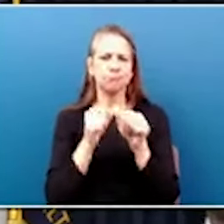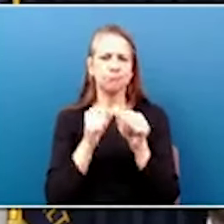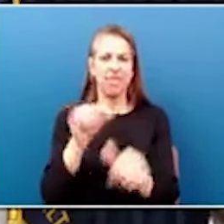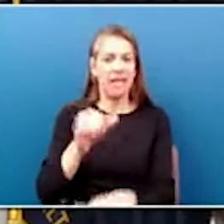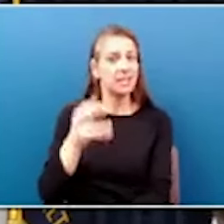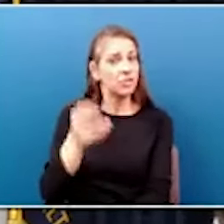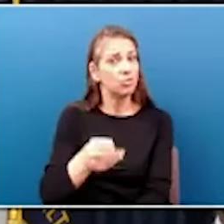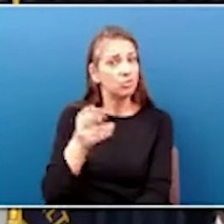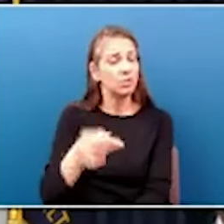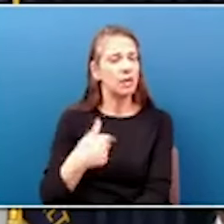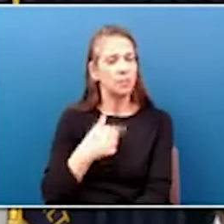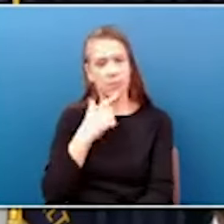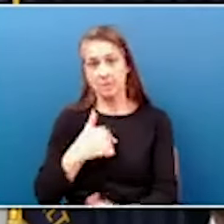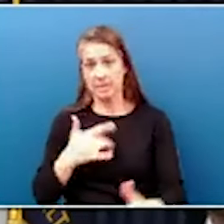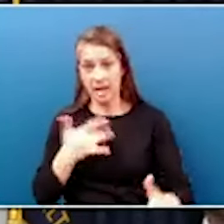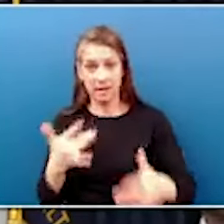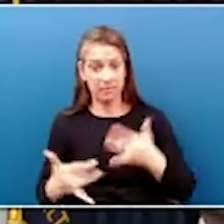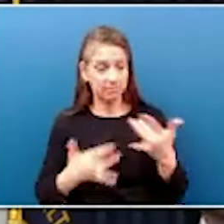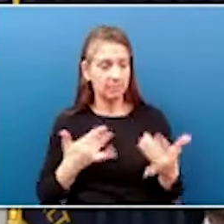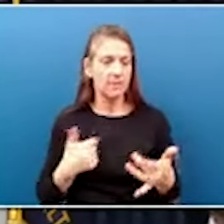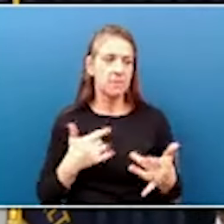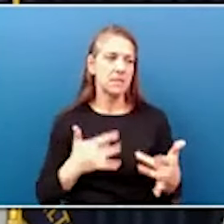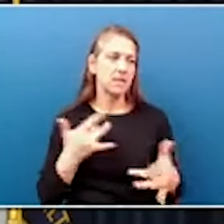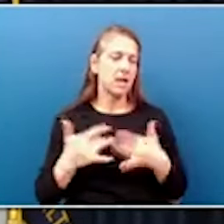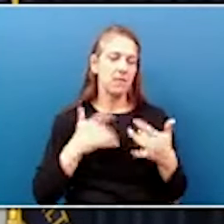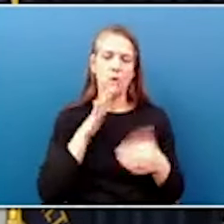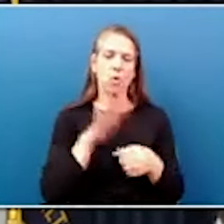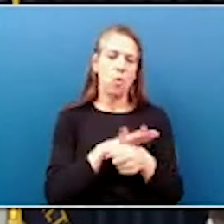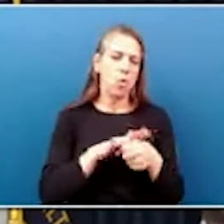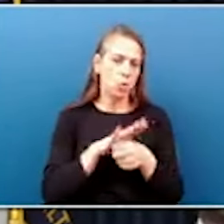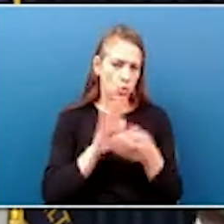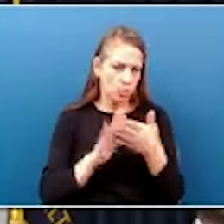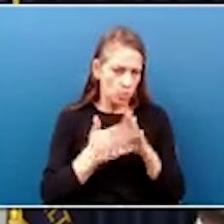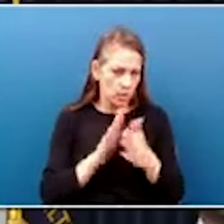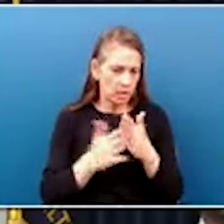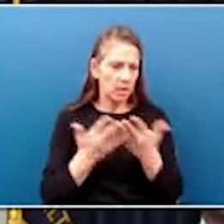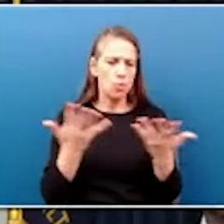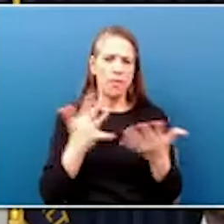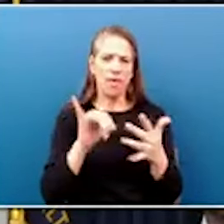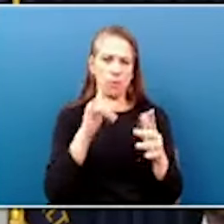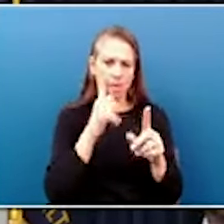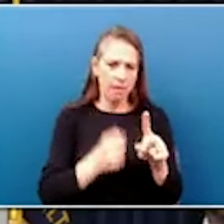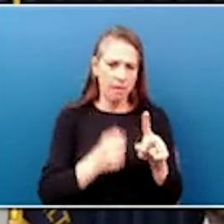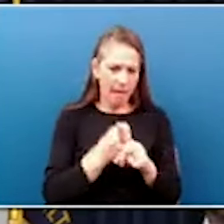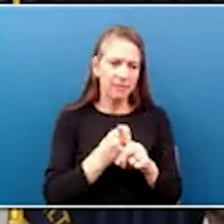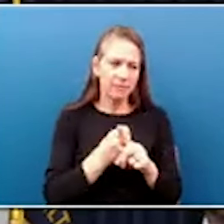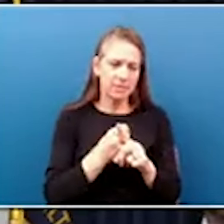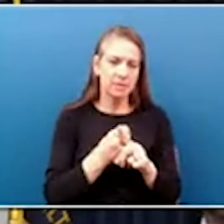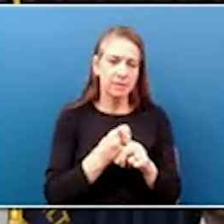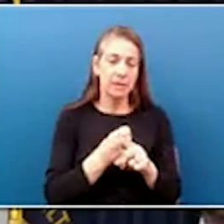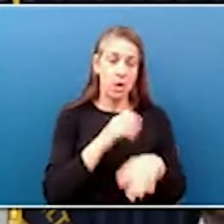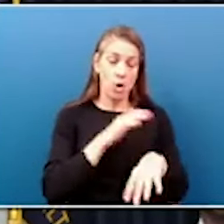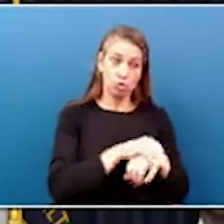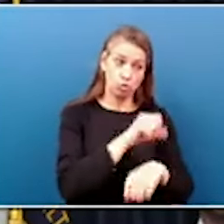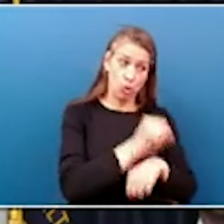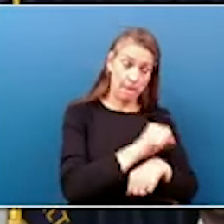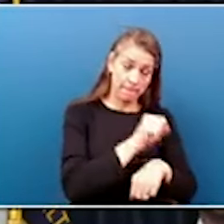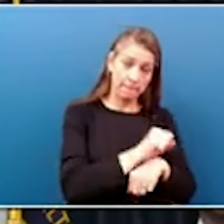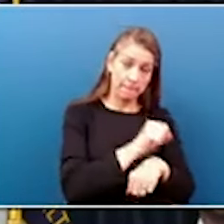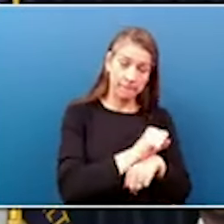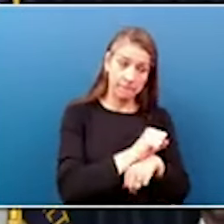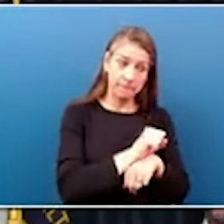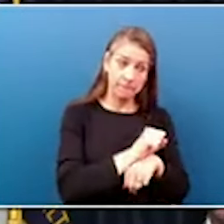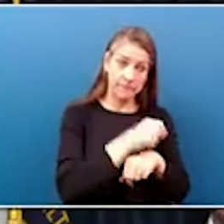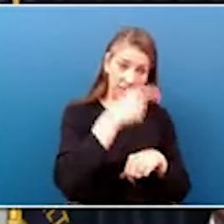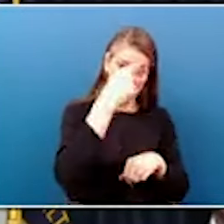I'm really excited for our local community. The impact this will have not only on jobs when, when this project is up and